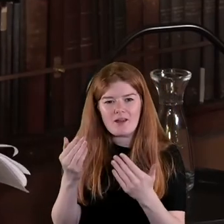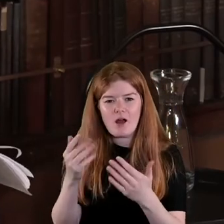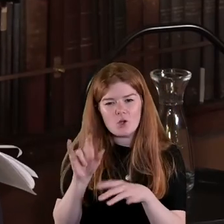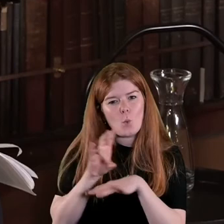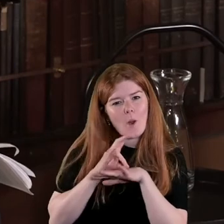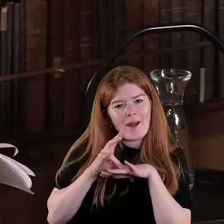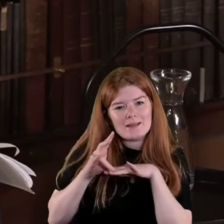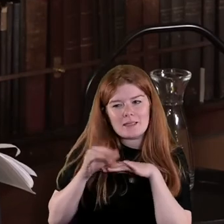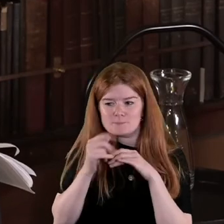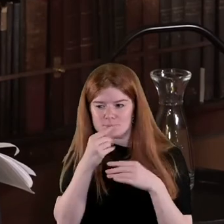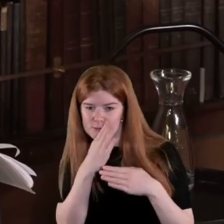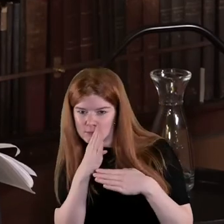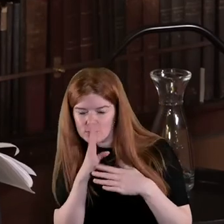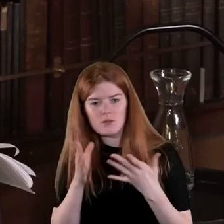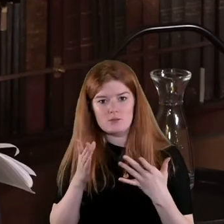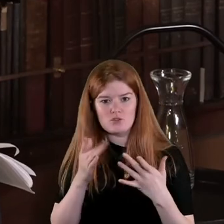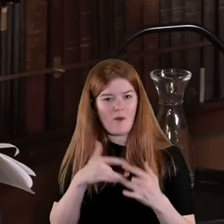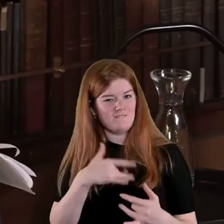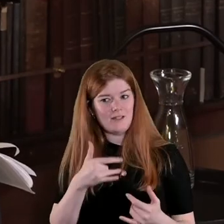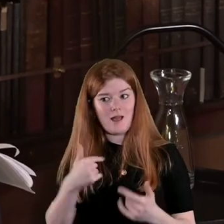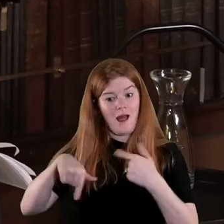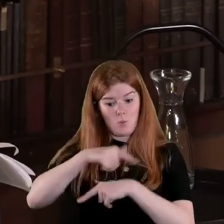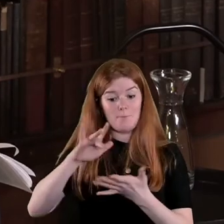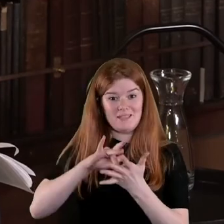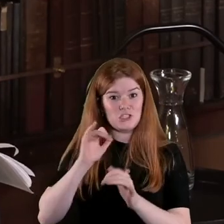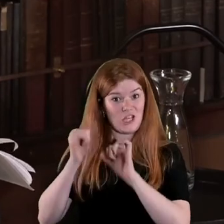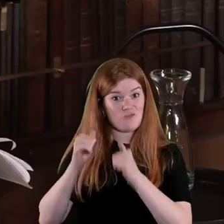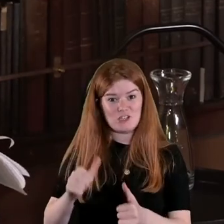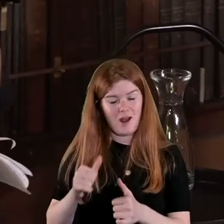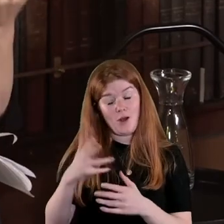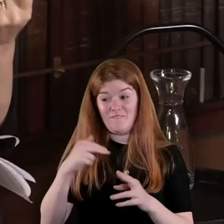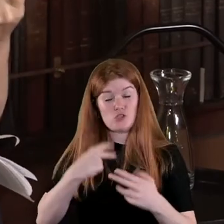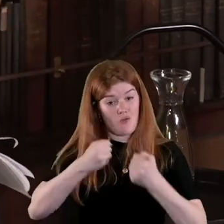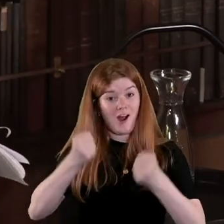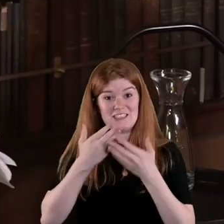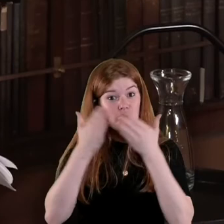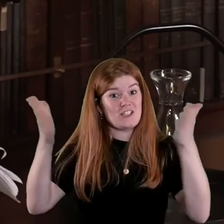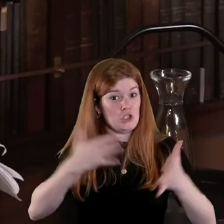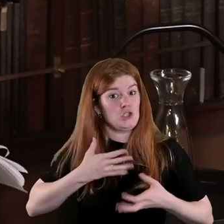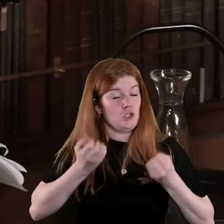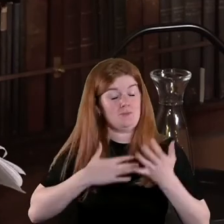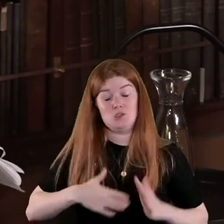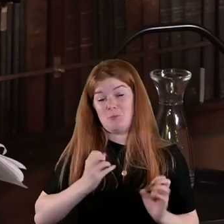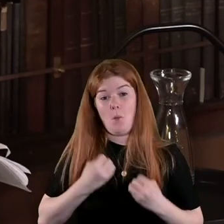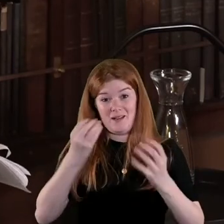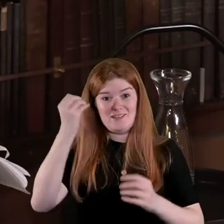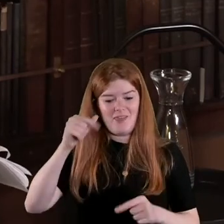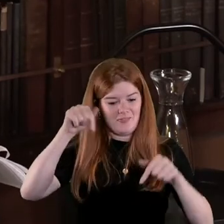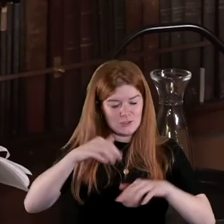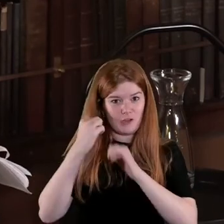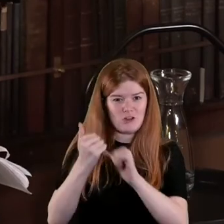quietly so I think the middle generation this is a vast generalisation but it's my opinion I suppose that they really